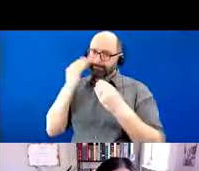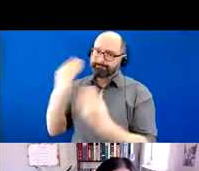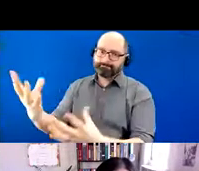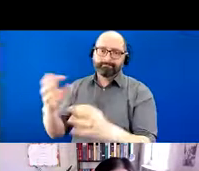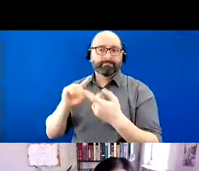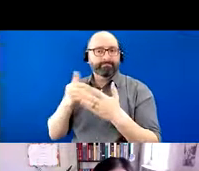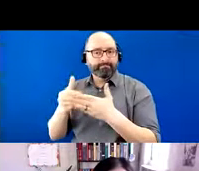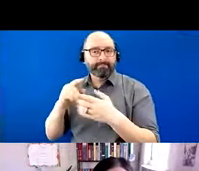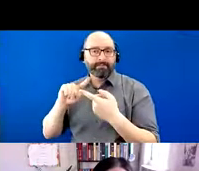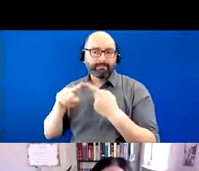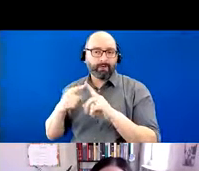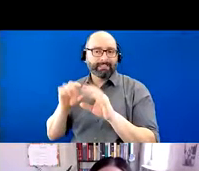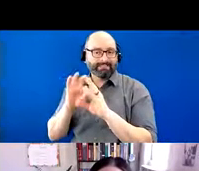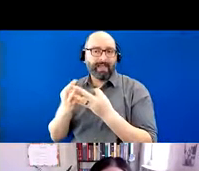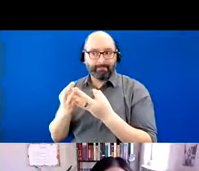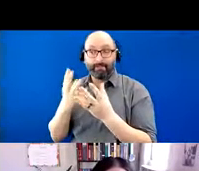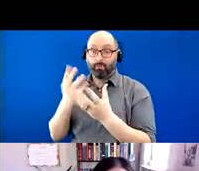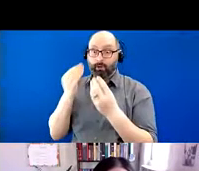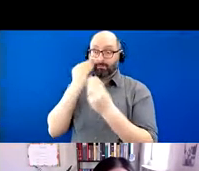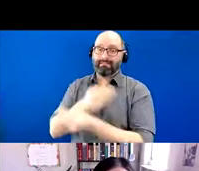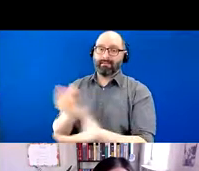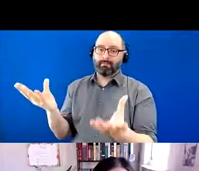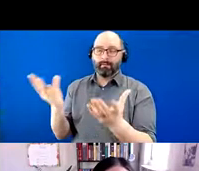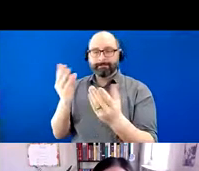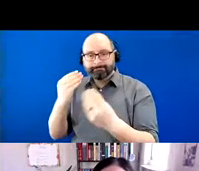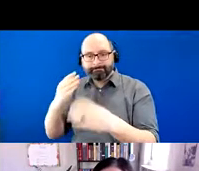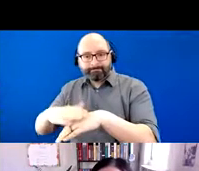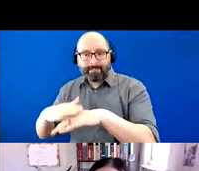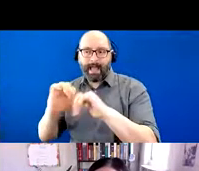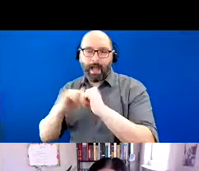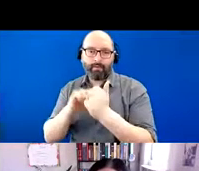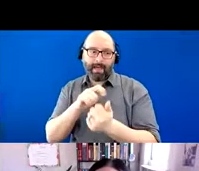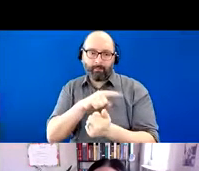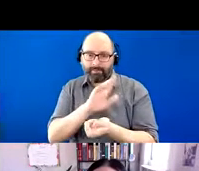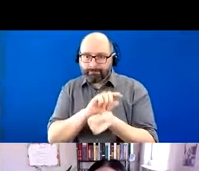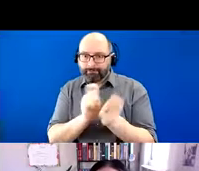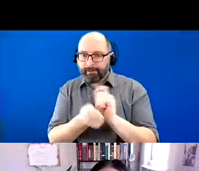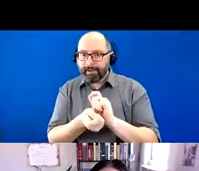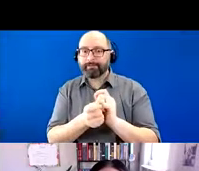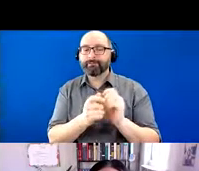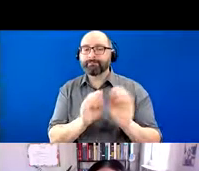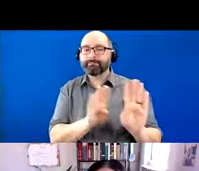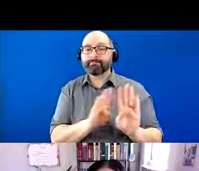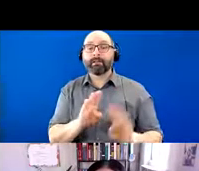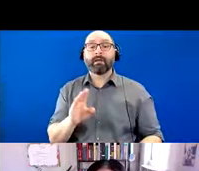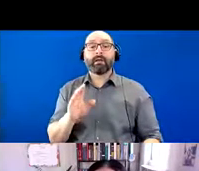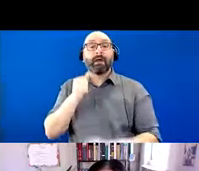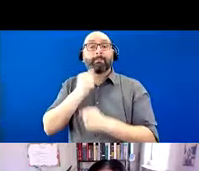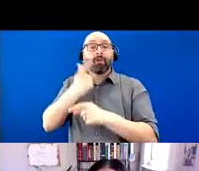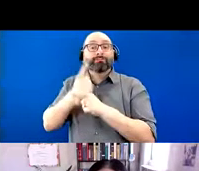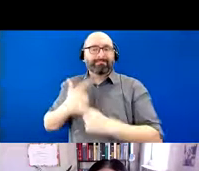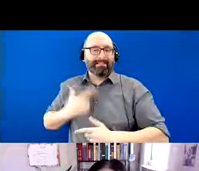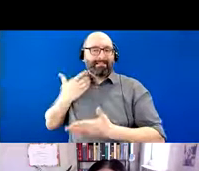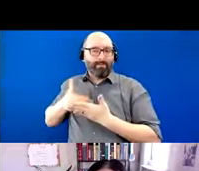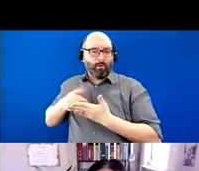his diagnosis and how that might change how he is over time. So his siblings lived close by but